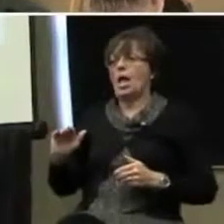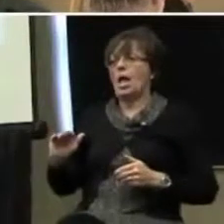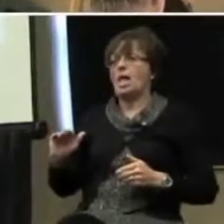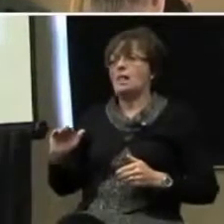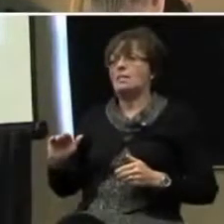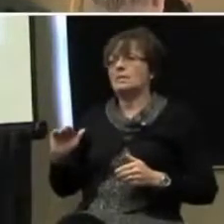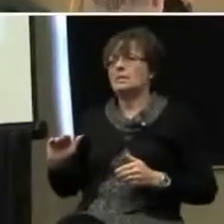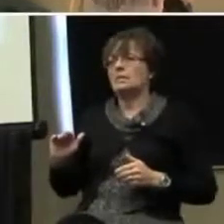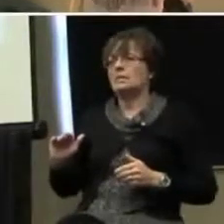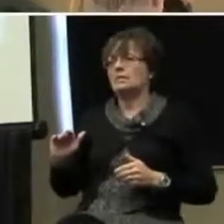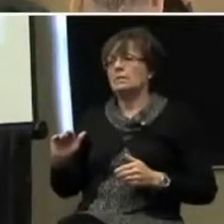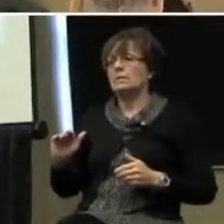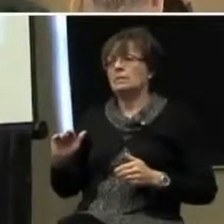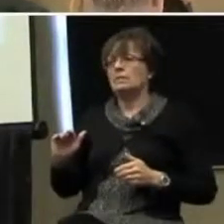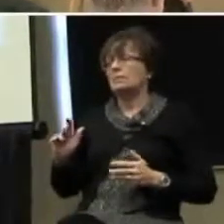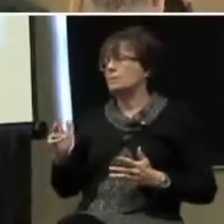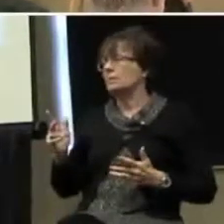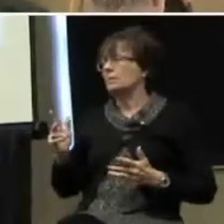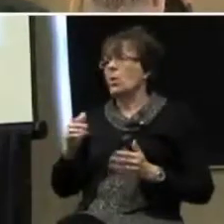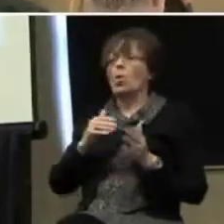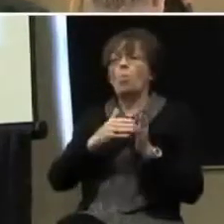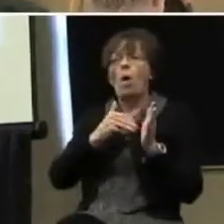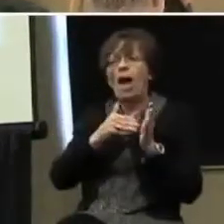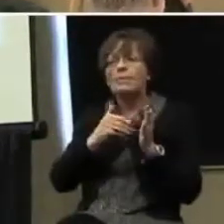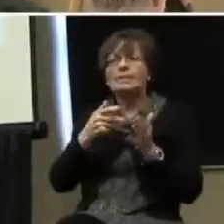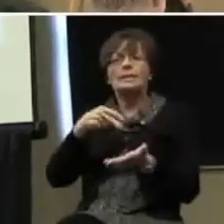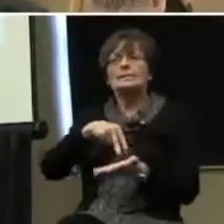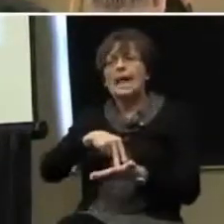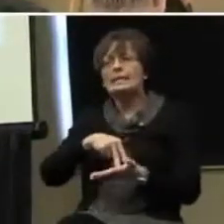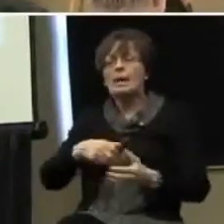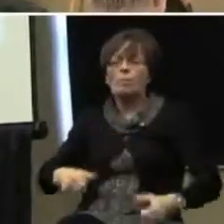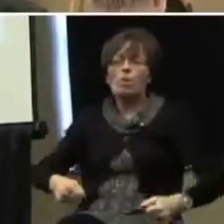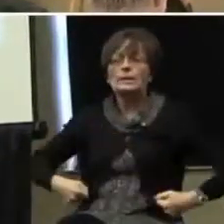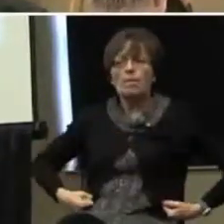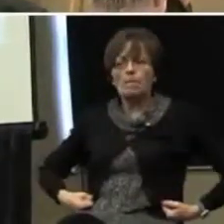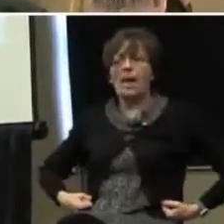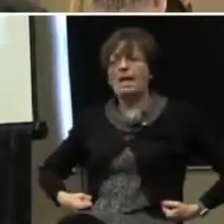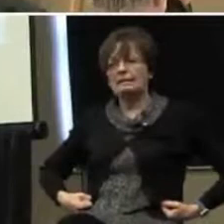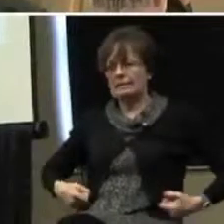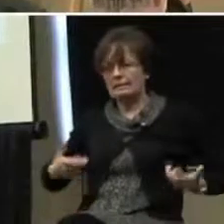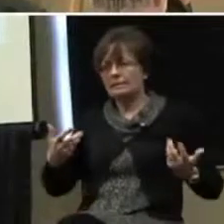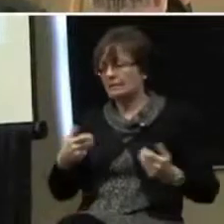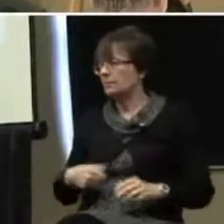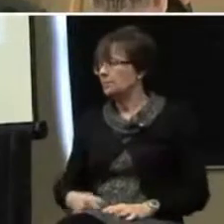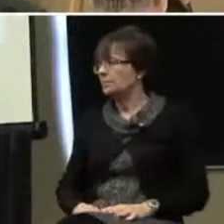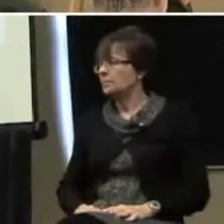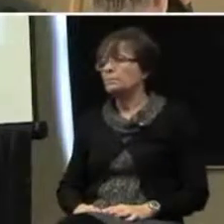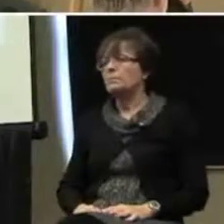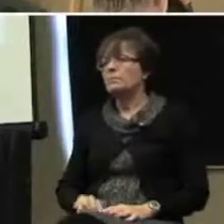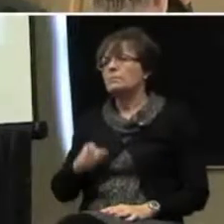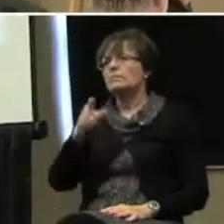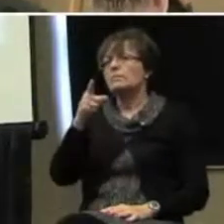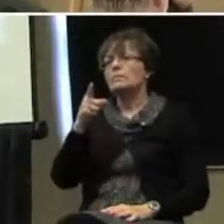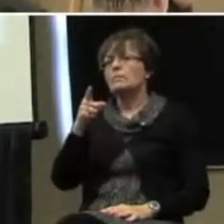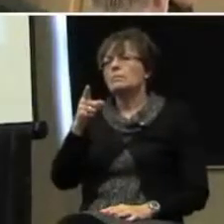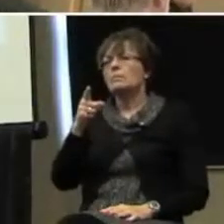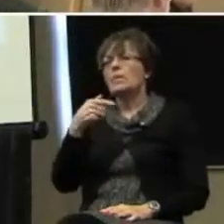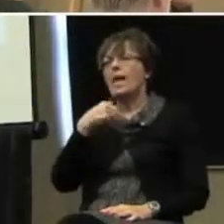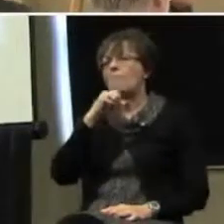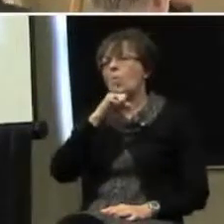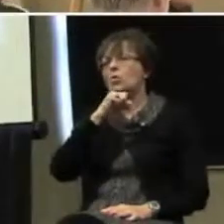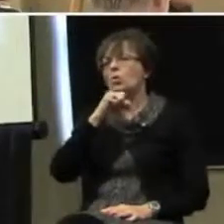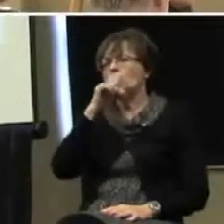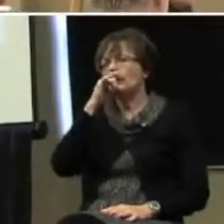wipes, stands up, pulls up pants. Okay? No, I have